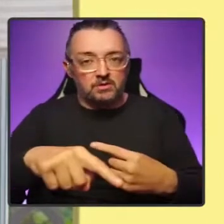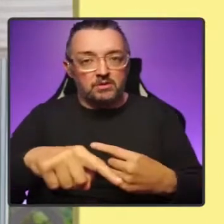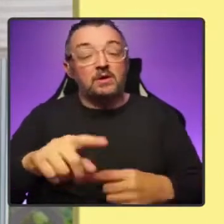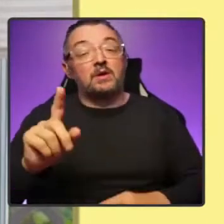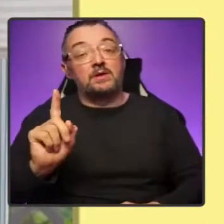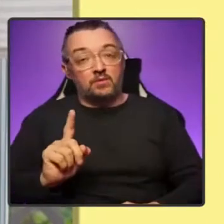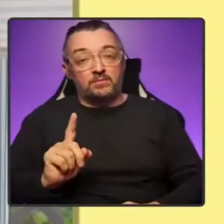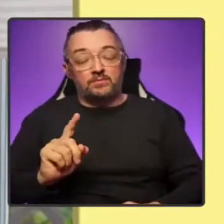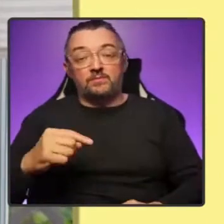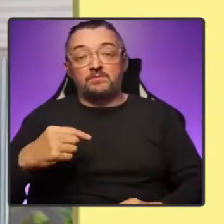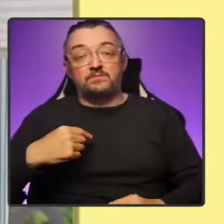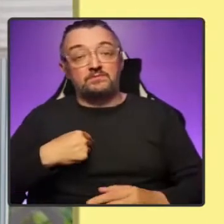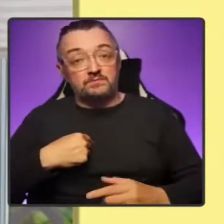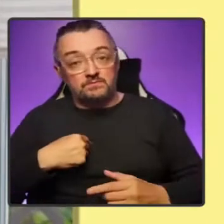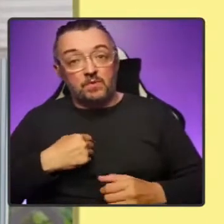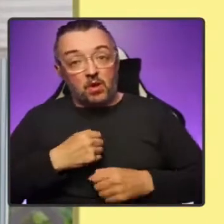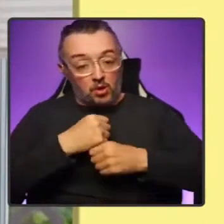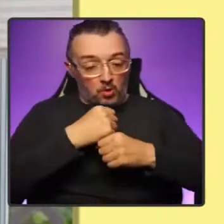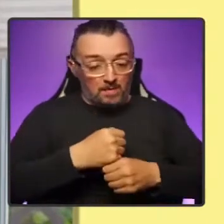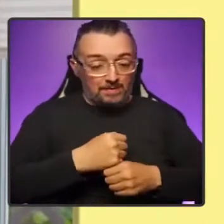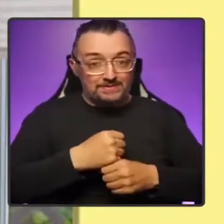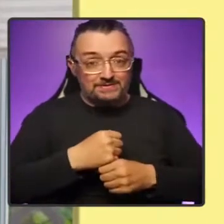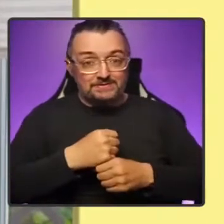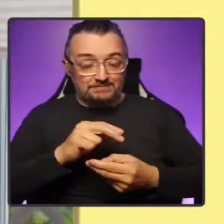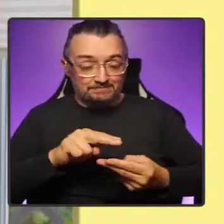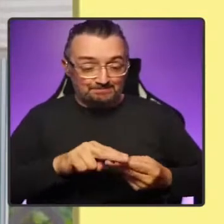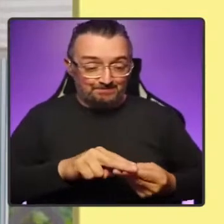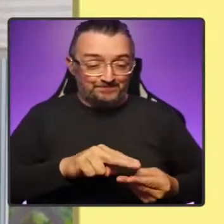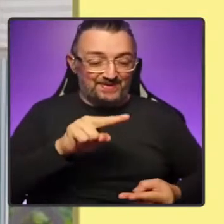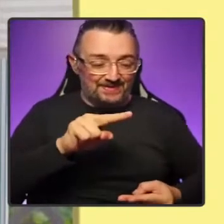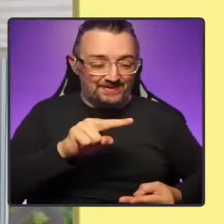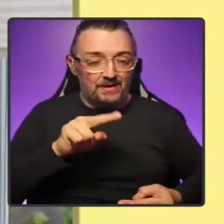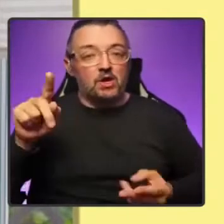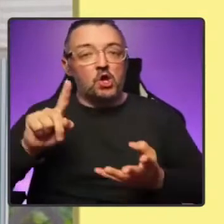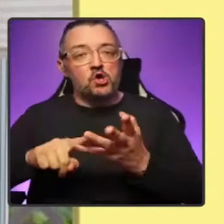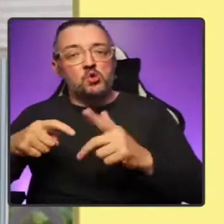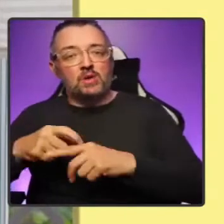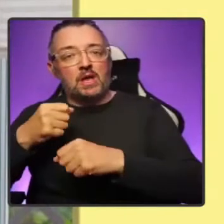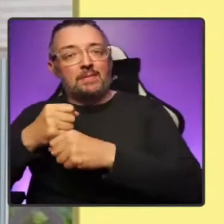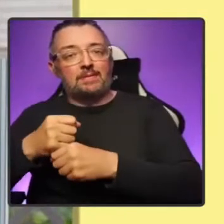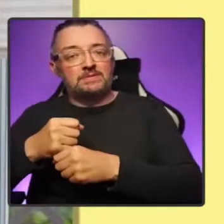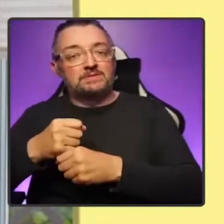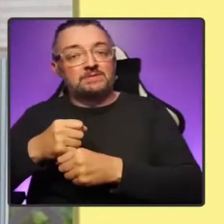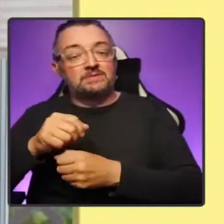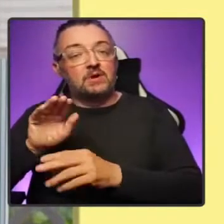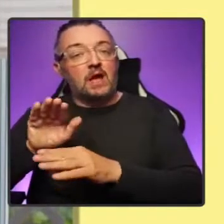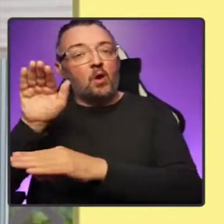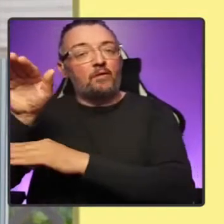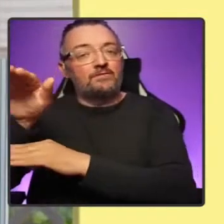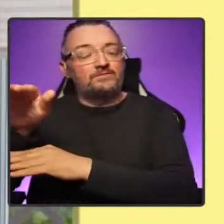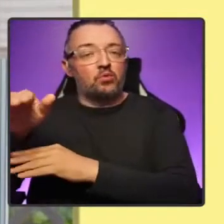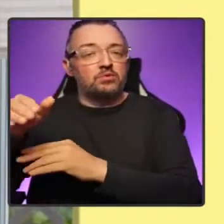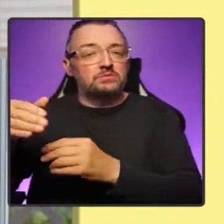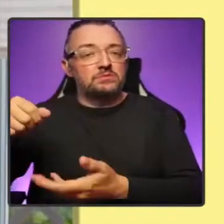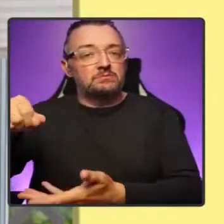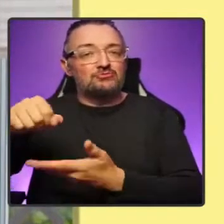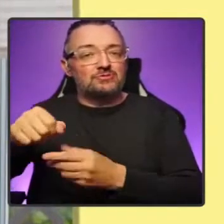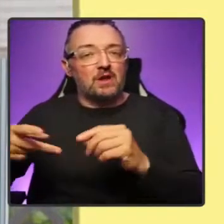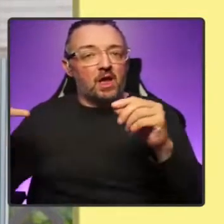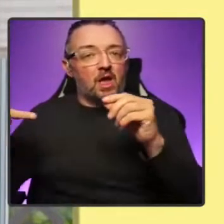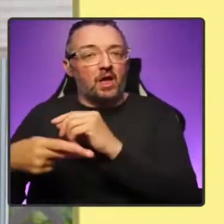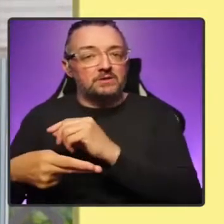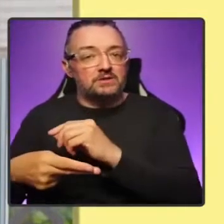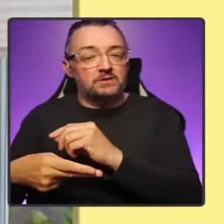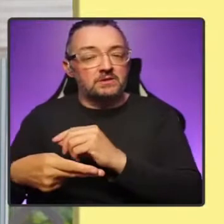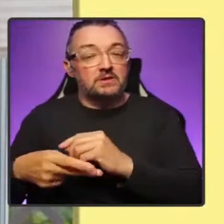commitment, the UK government has cut its overseas aid budget. That might go down well with the right wing of the